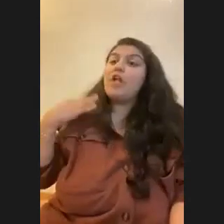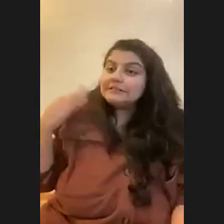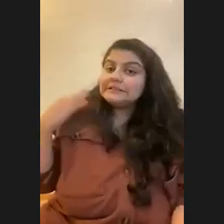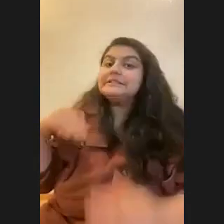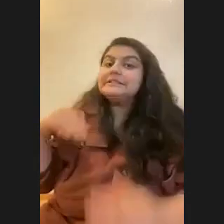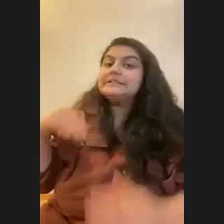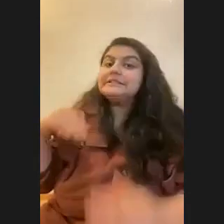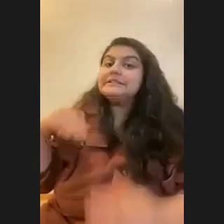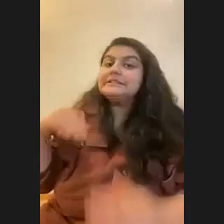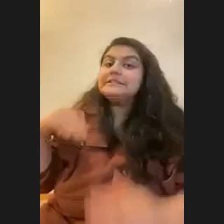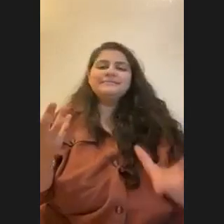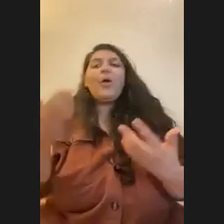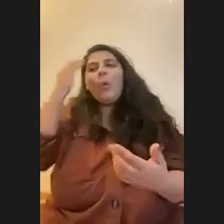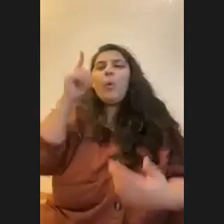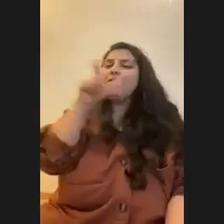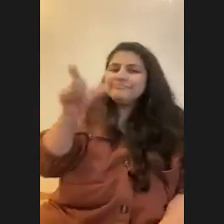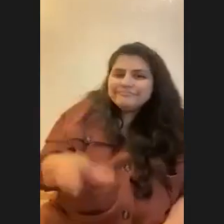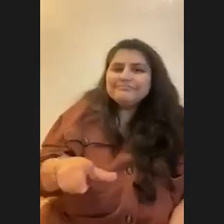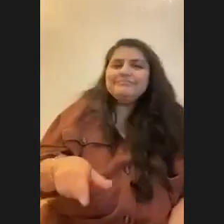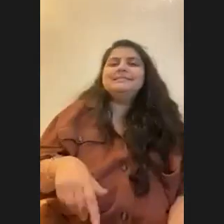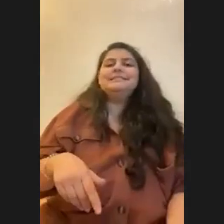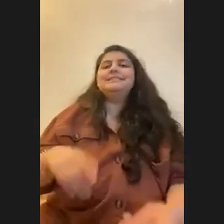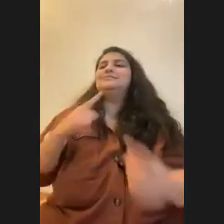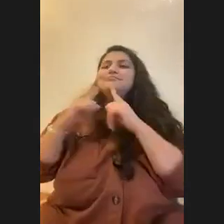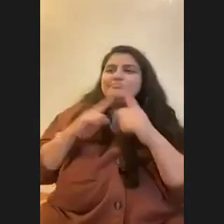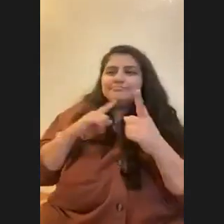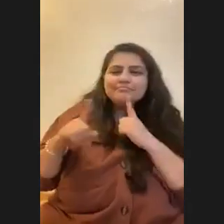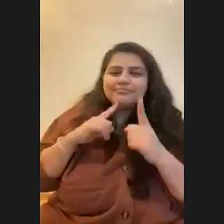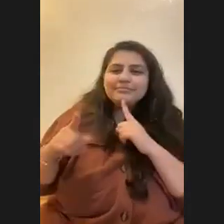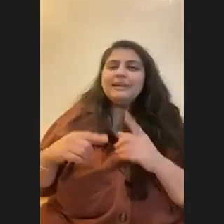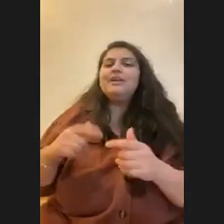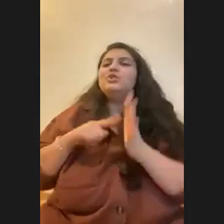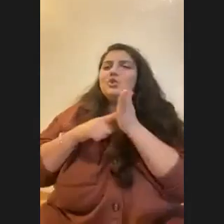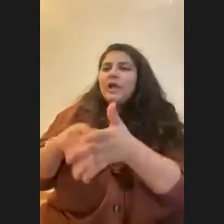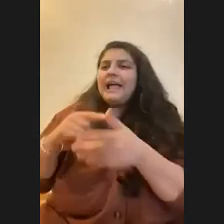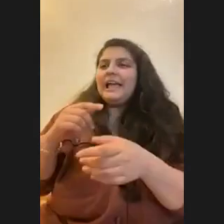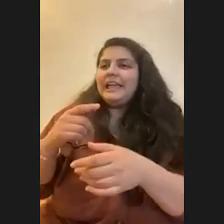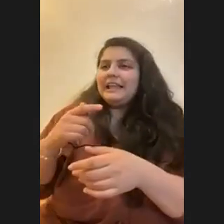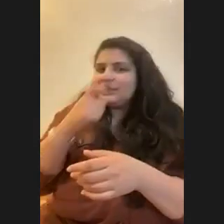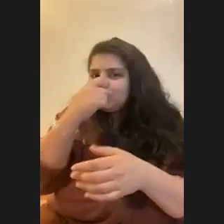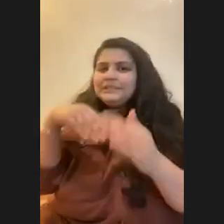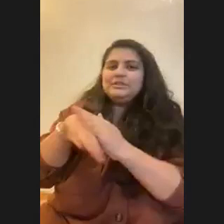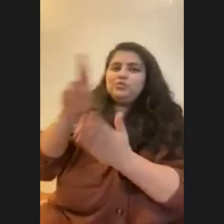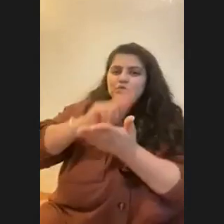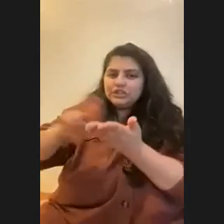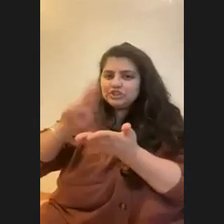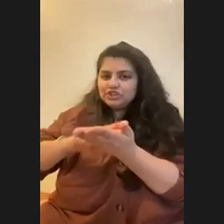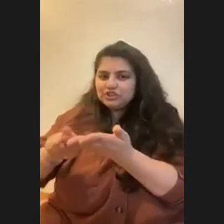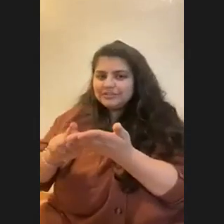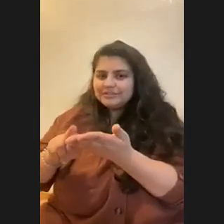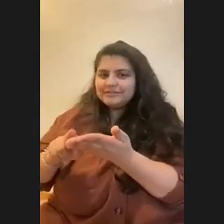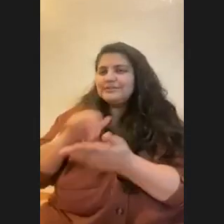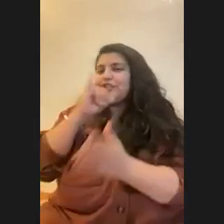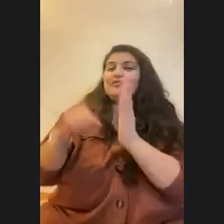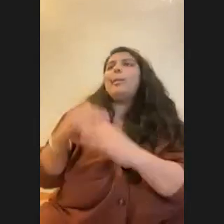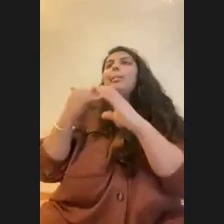kind of have a gist of who you are. You've been able to talk to them. You've shown an interest in their research rather than just like an email, like, hi, my name's